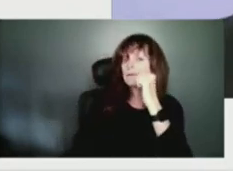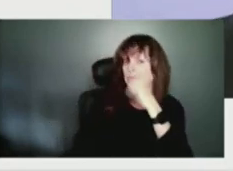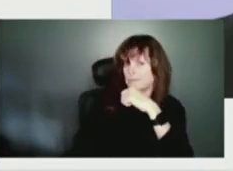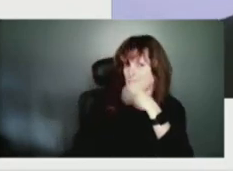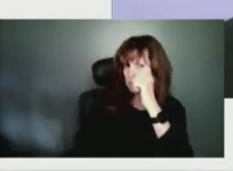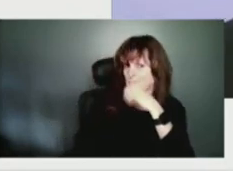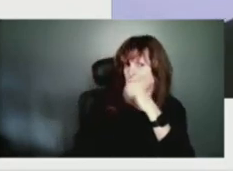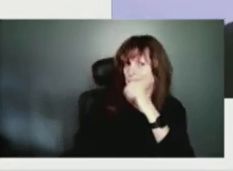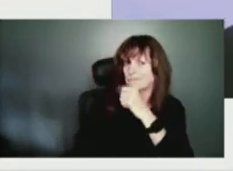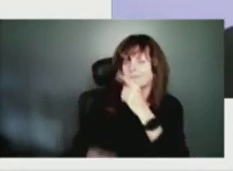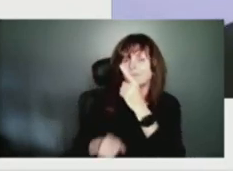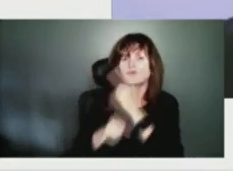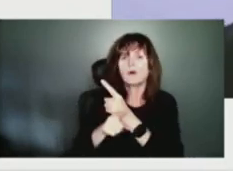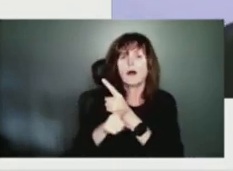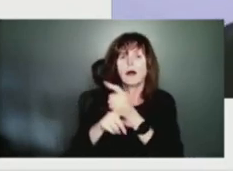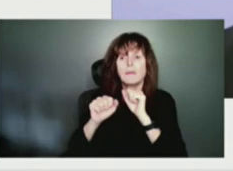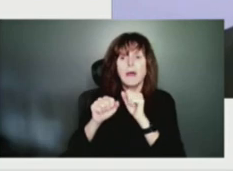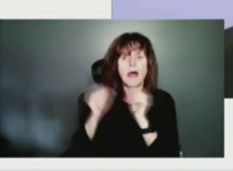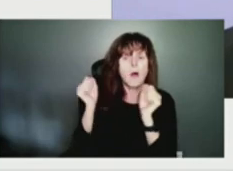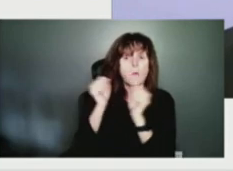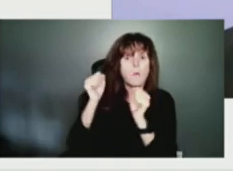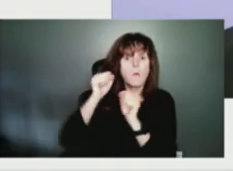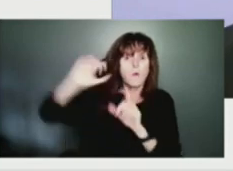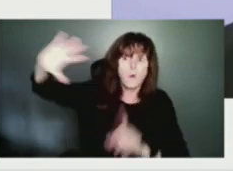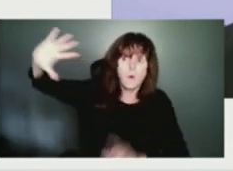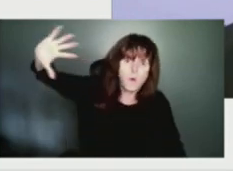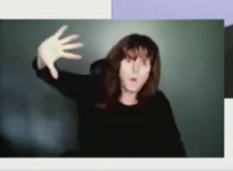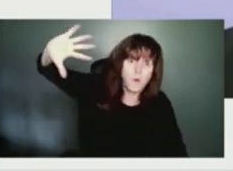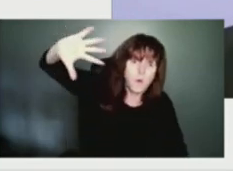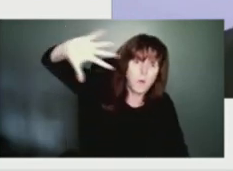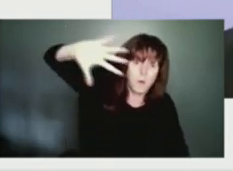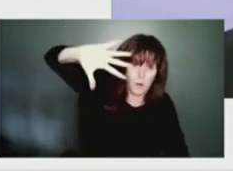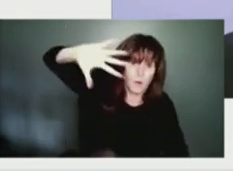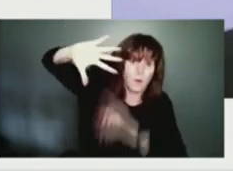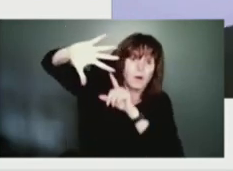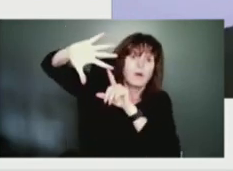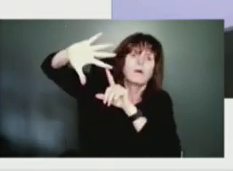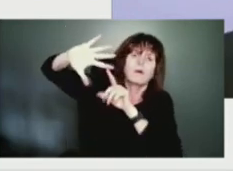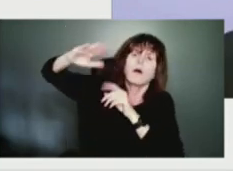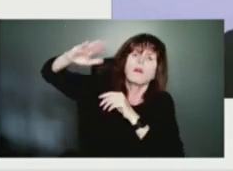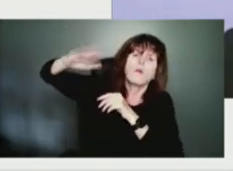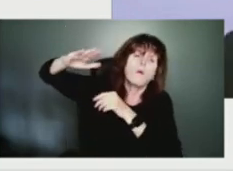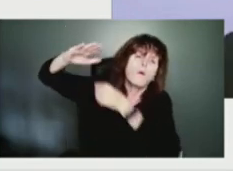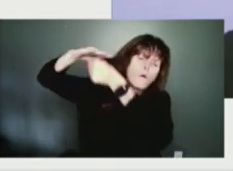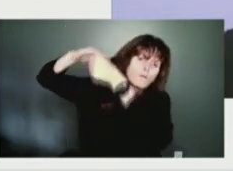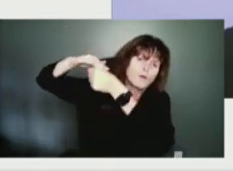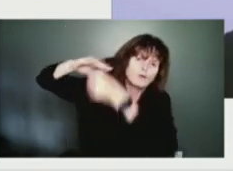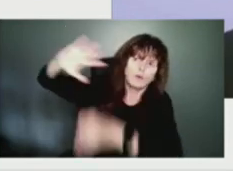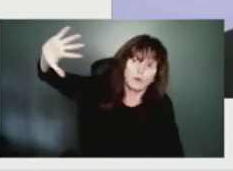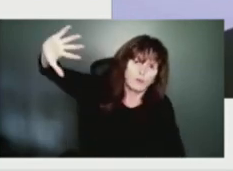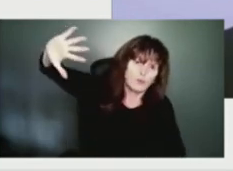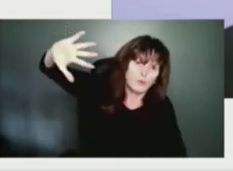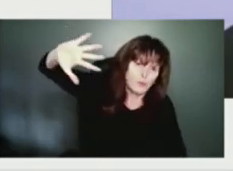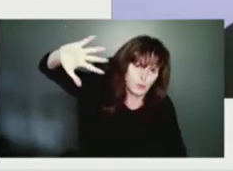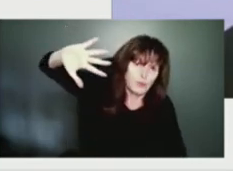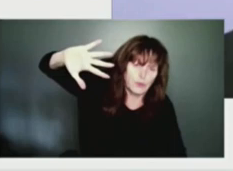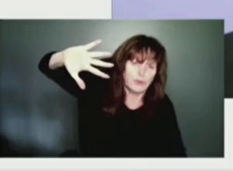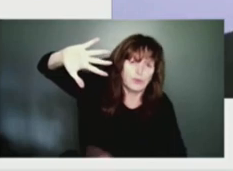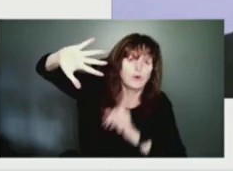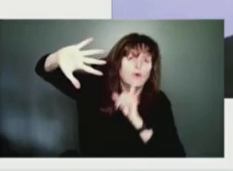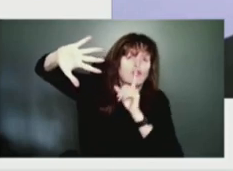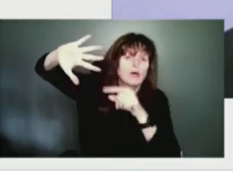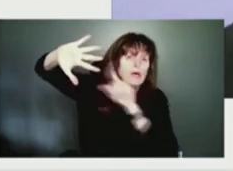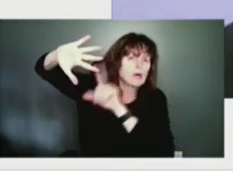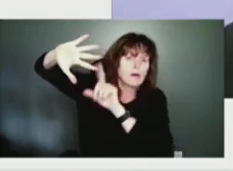an extension of an area of low pressure that is really not associated with the hurricane itself, but that's